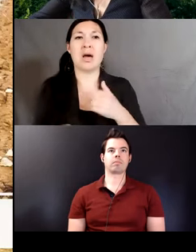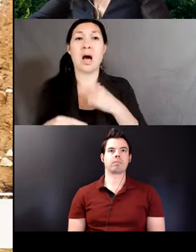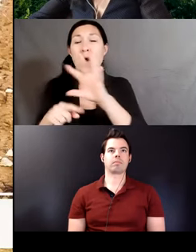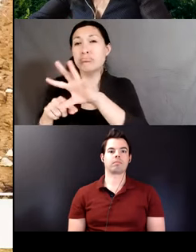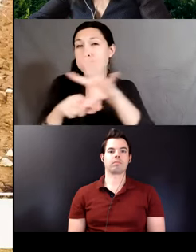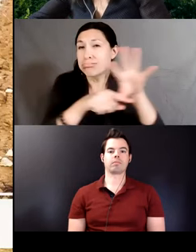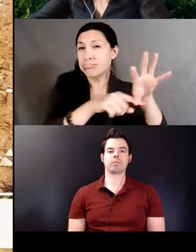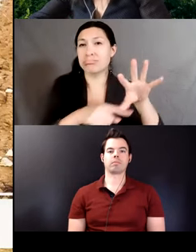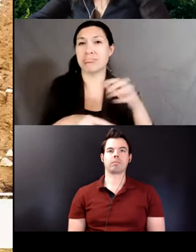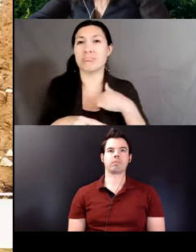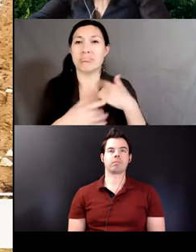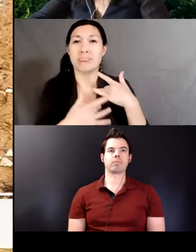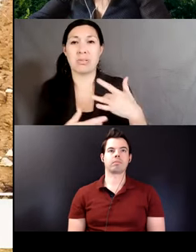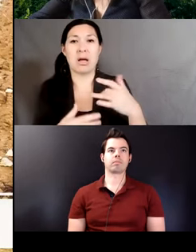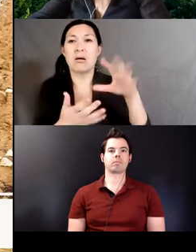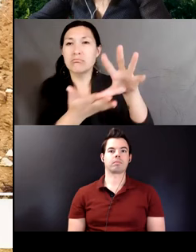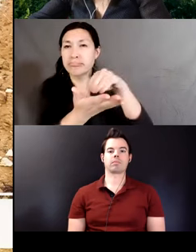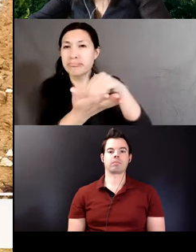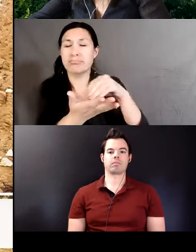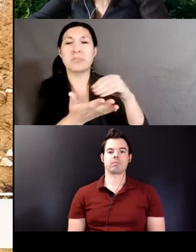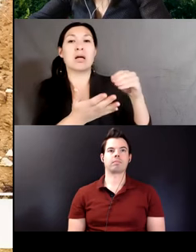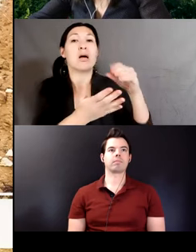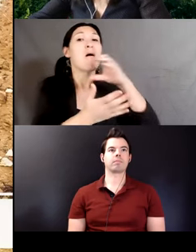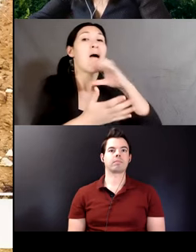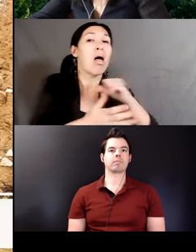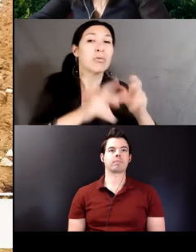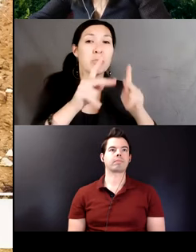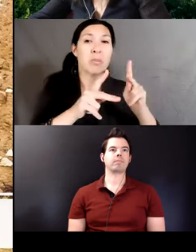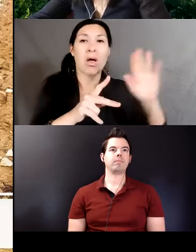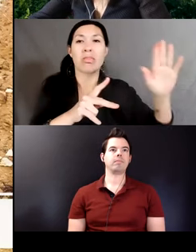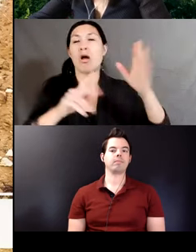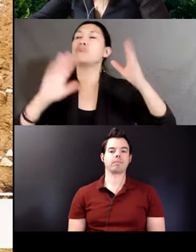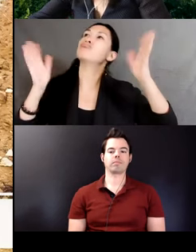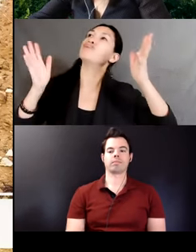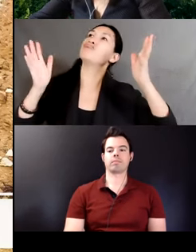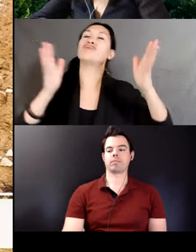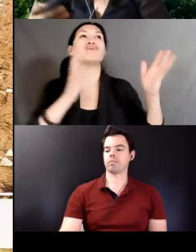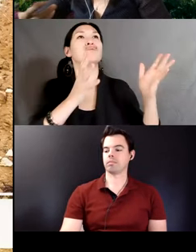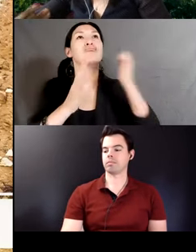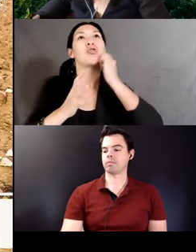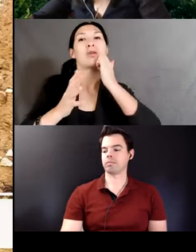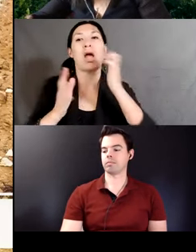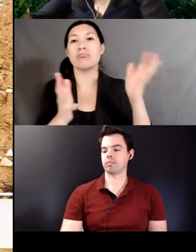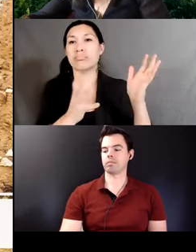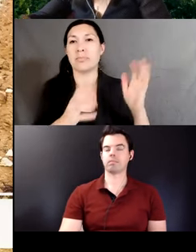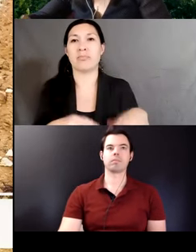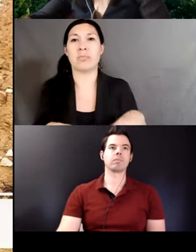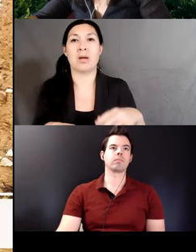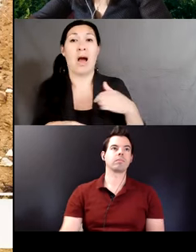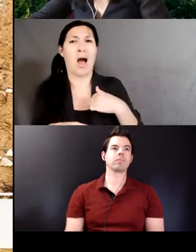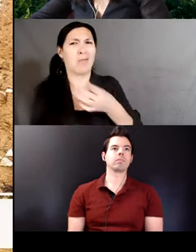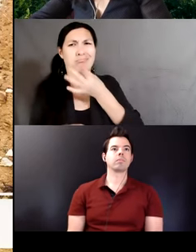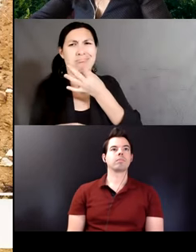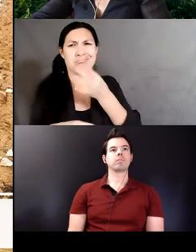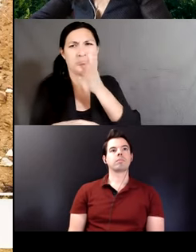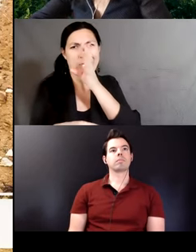My field work consists in documenting the speech of elders in every everyday conversations. Since I'm fluent in Quechua,